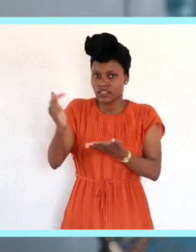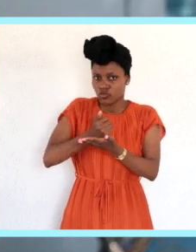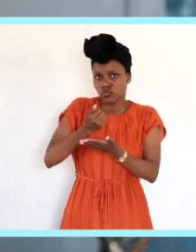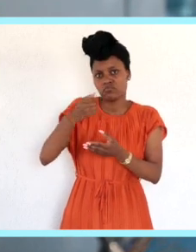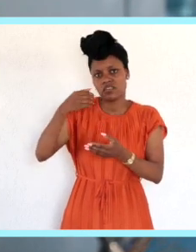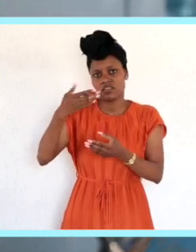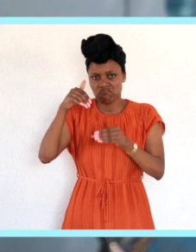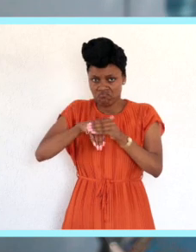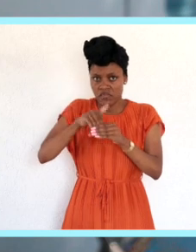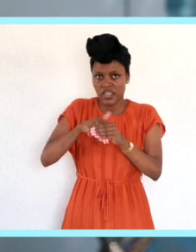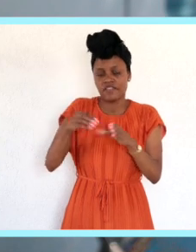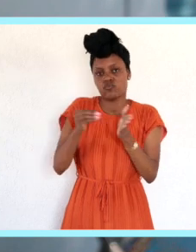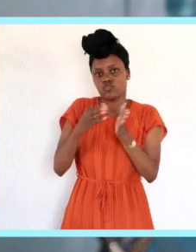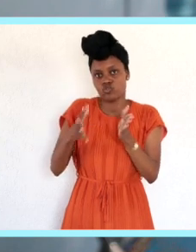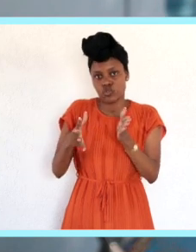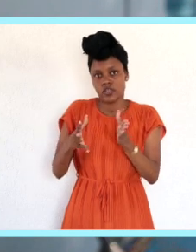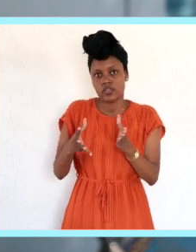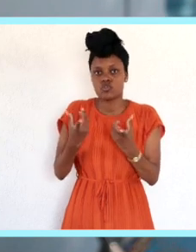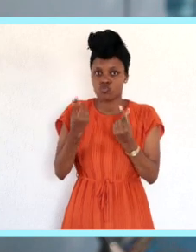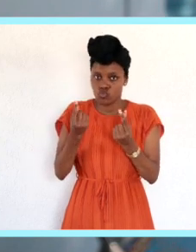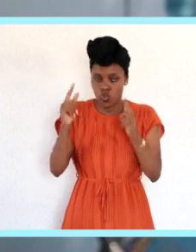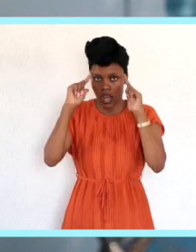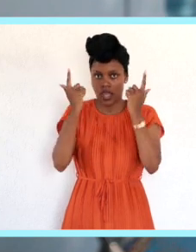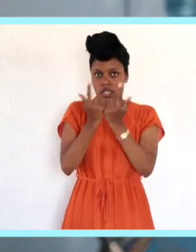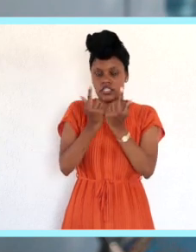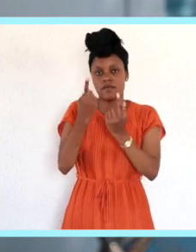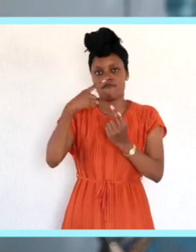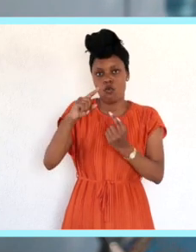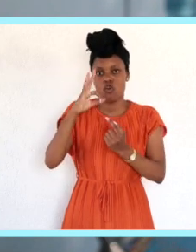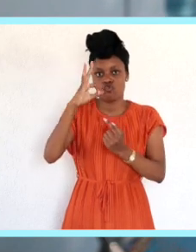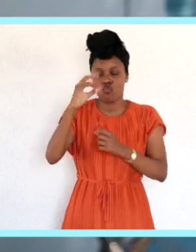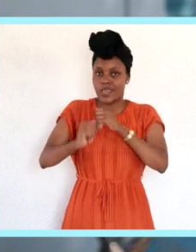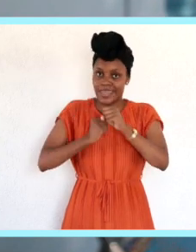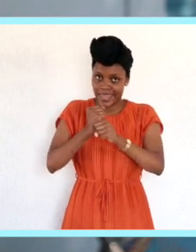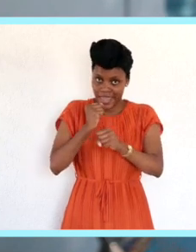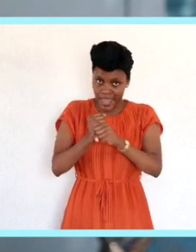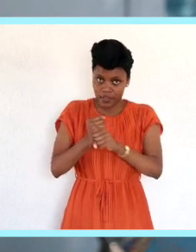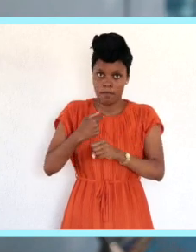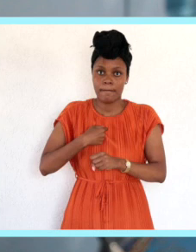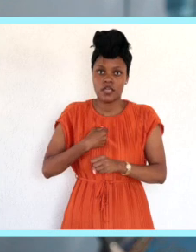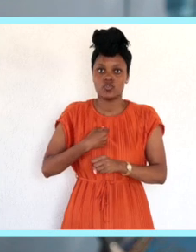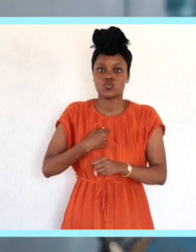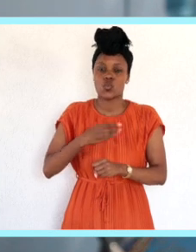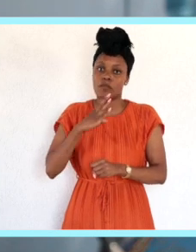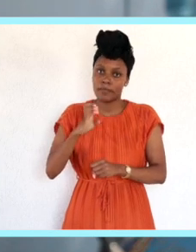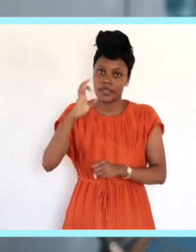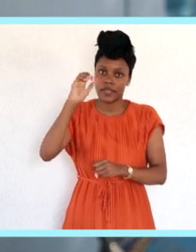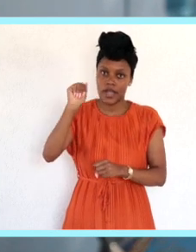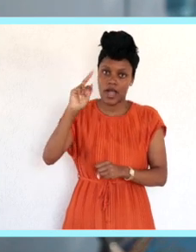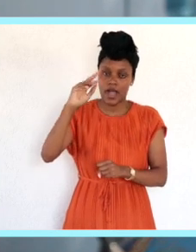when they took me in as their student to do an apprenticeship for three years to become an artisan.